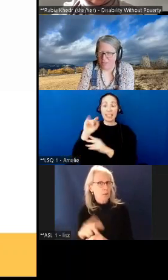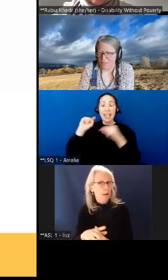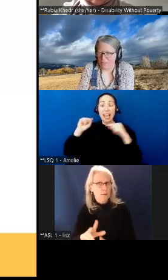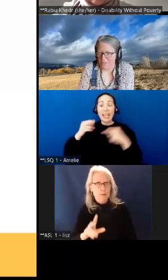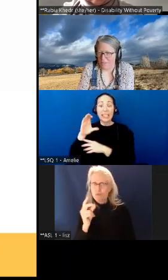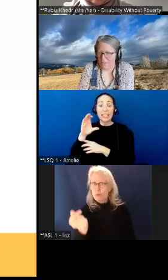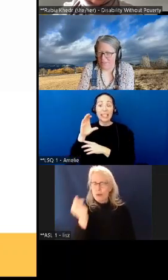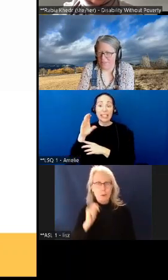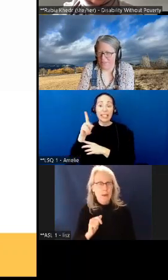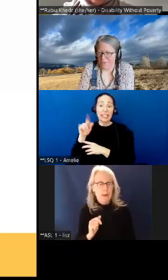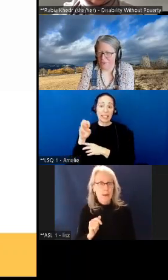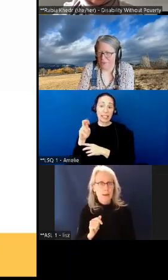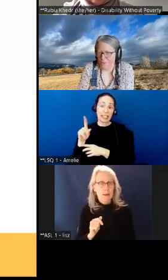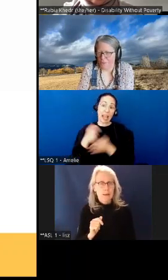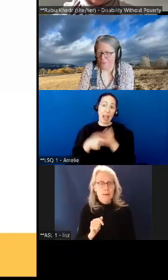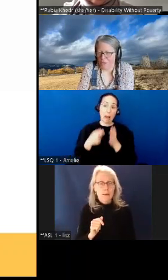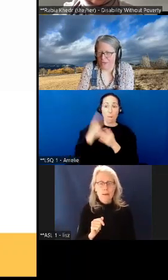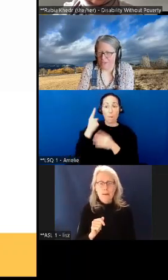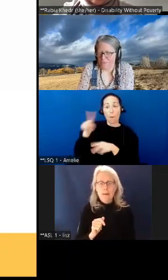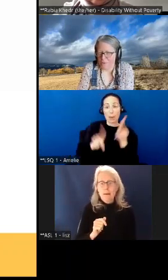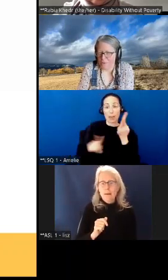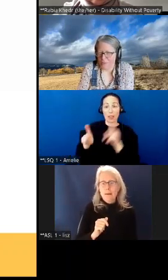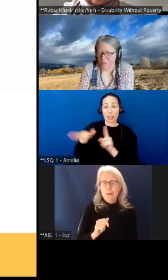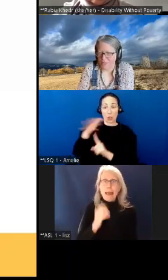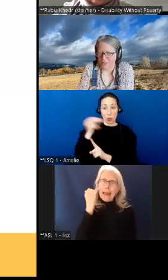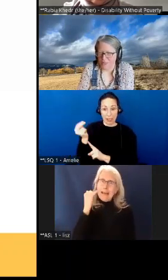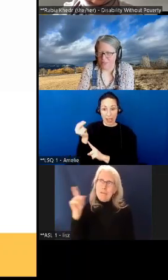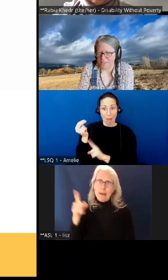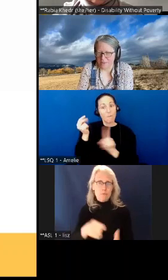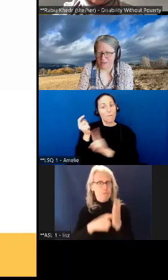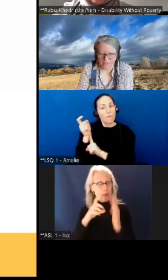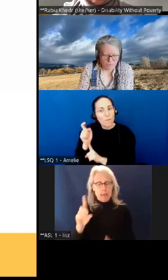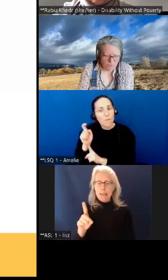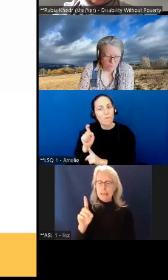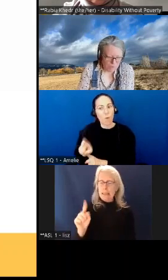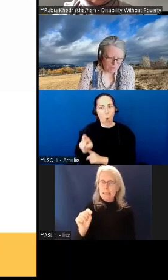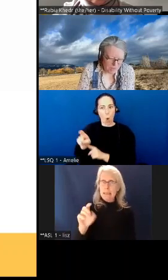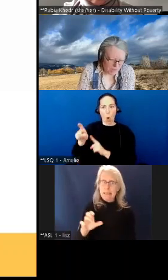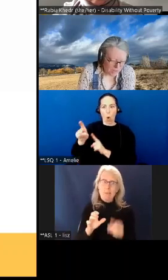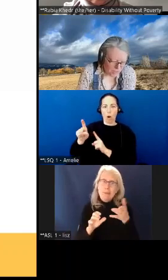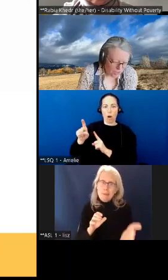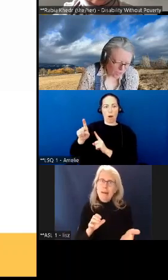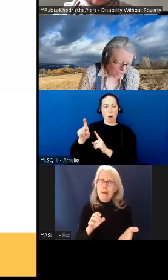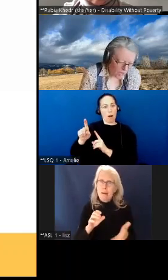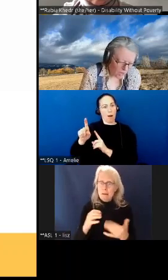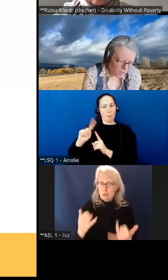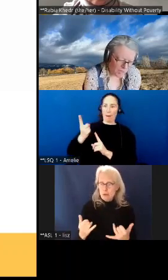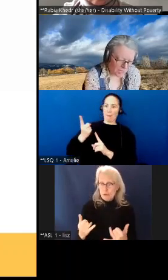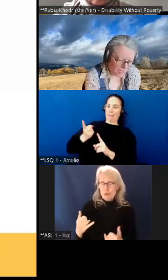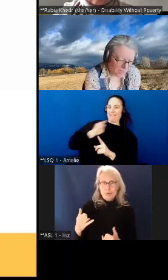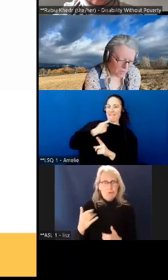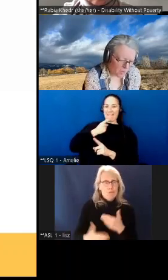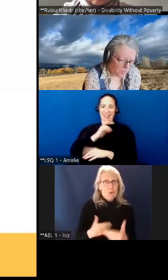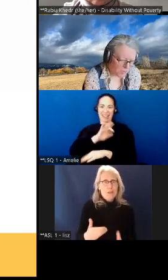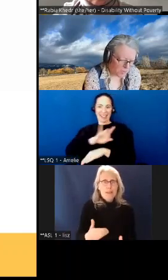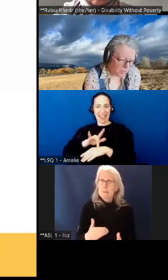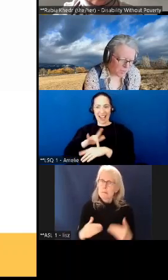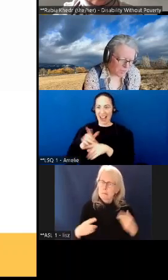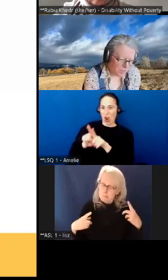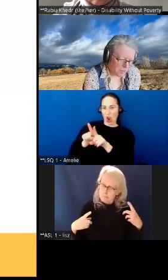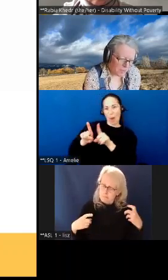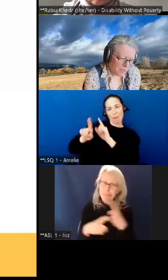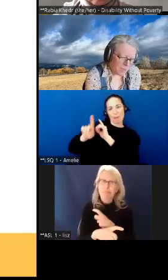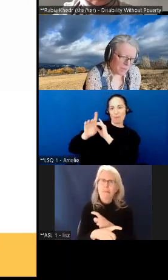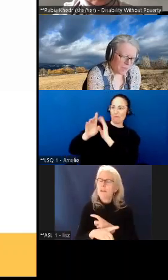the easiest easiest hoop the widest one that's the easiest to pass through and certainly not what it is at the moment